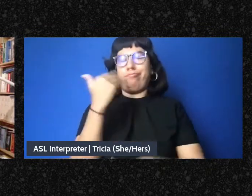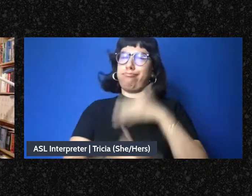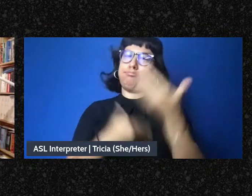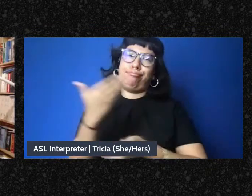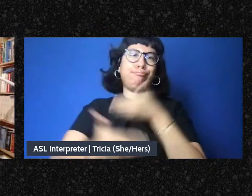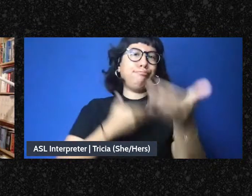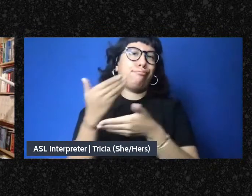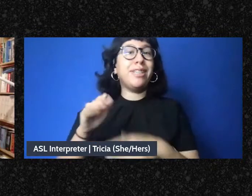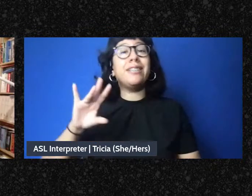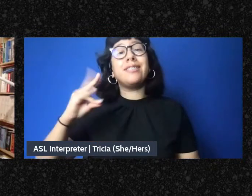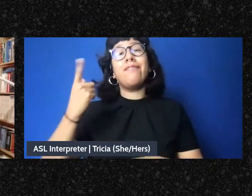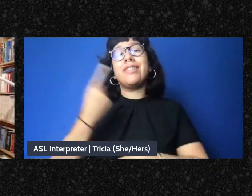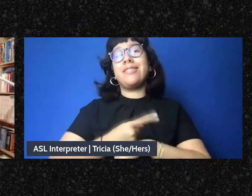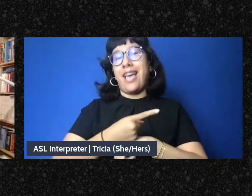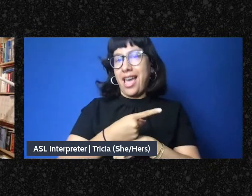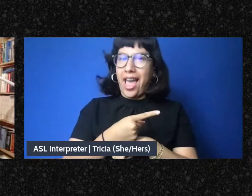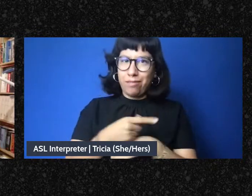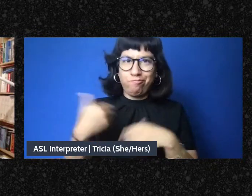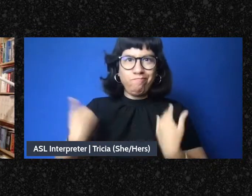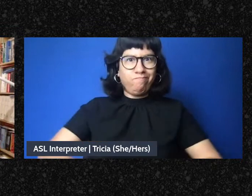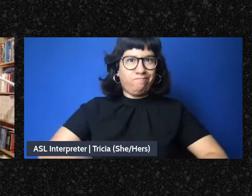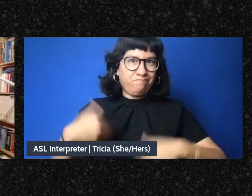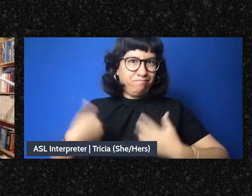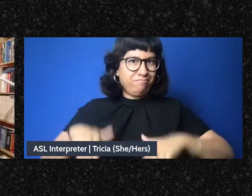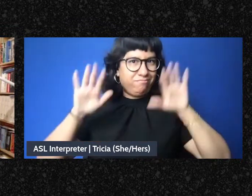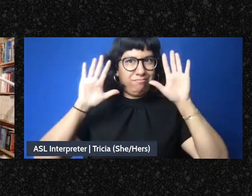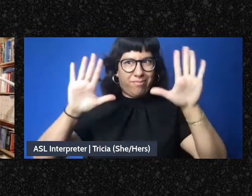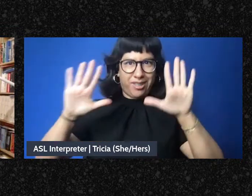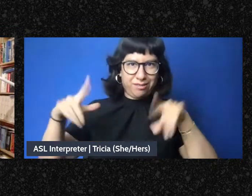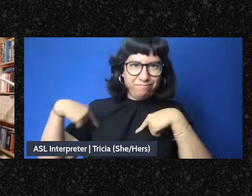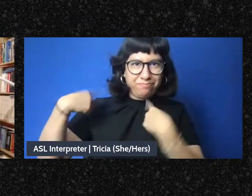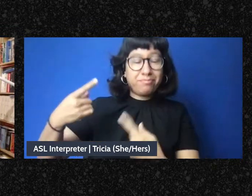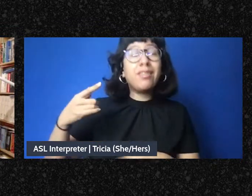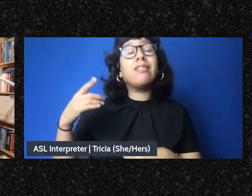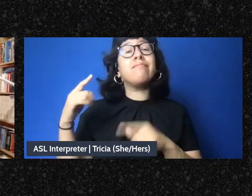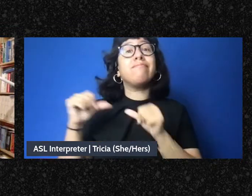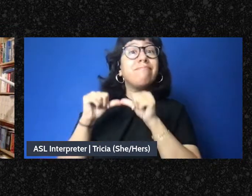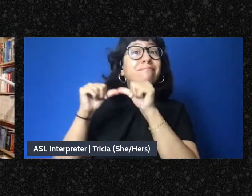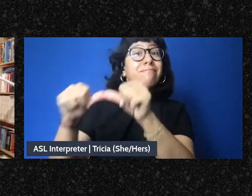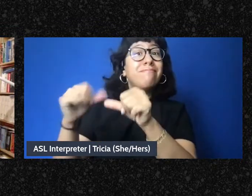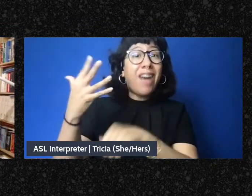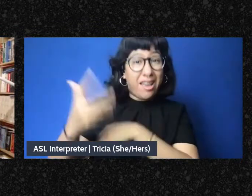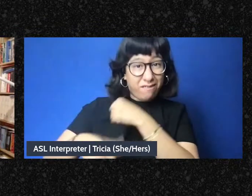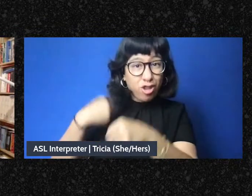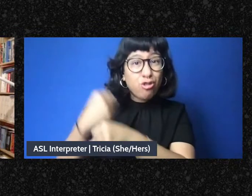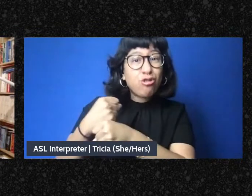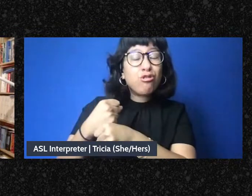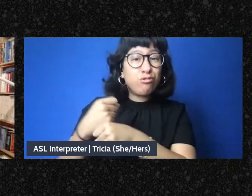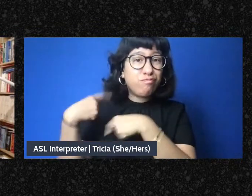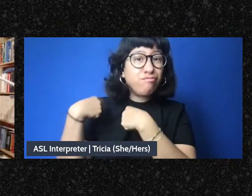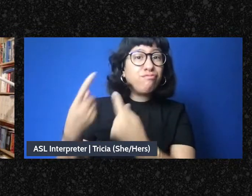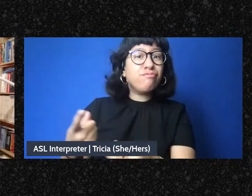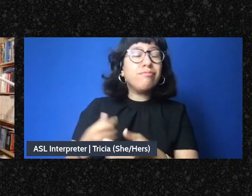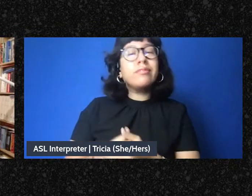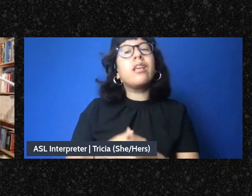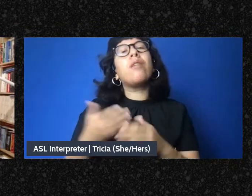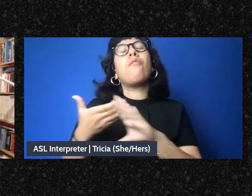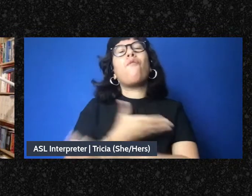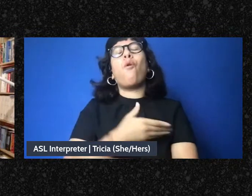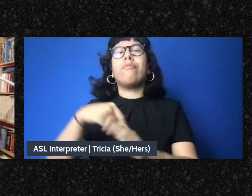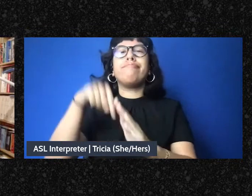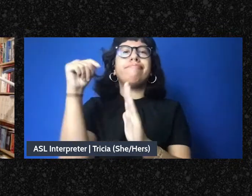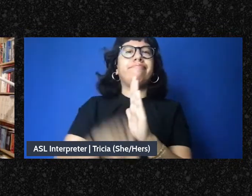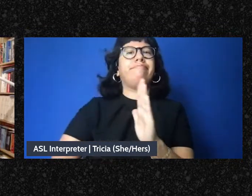seventh day and, rather amazingly, its fifth year. Before we get into our very timely discussion